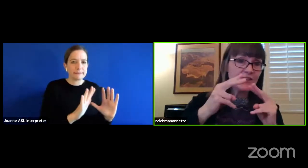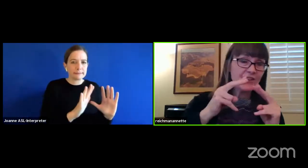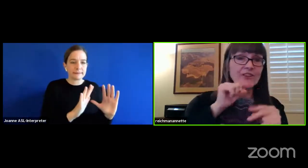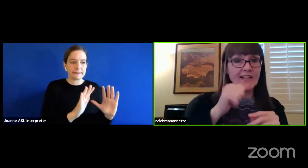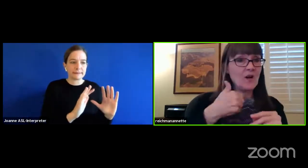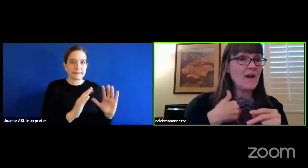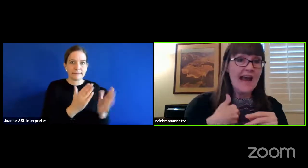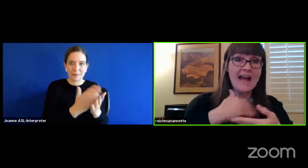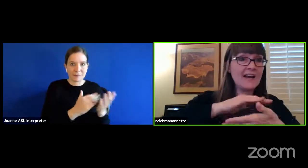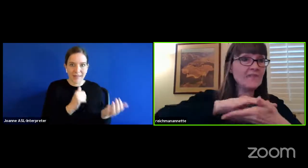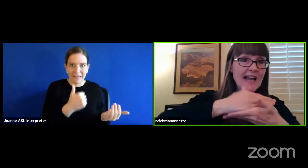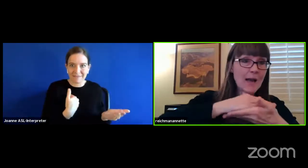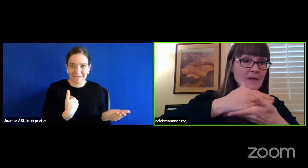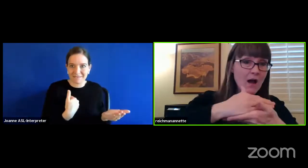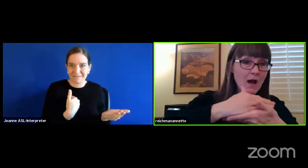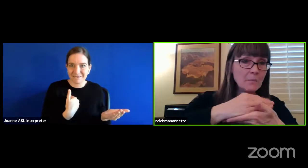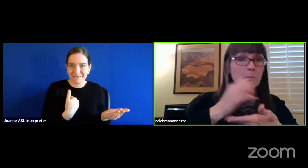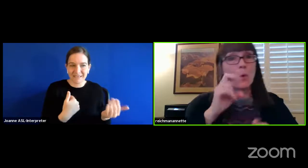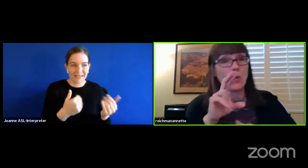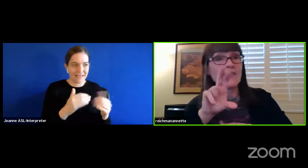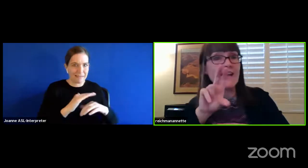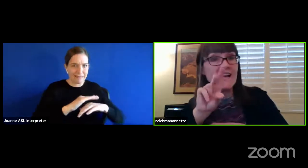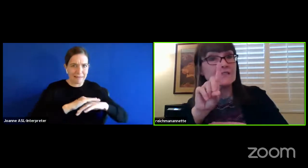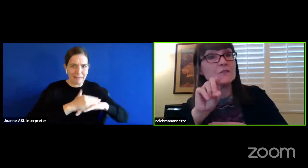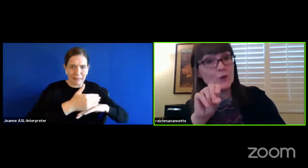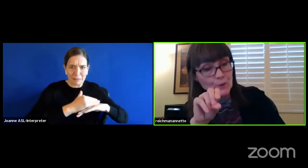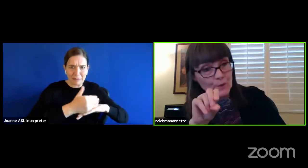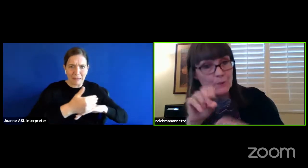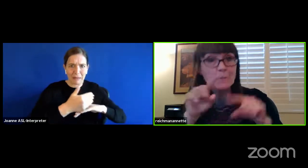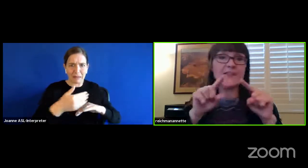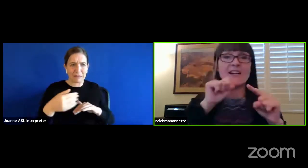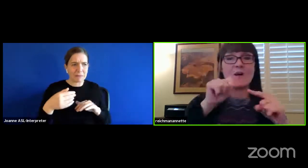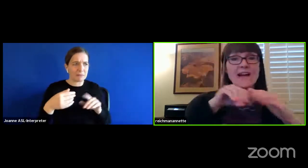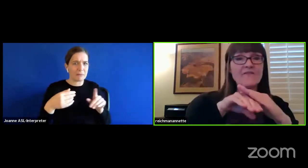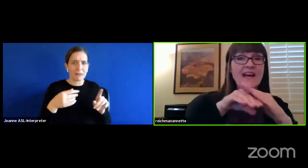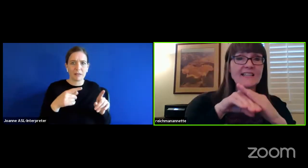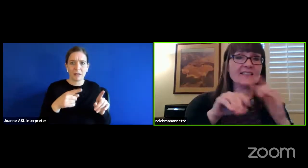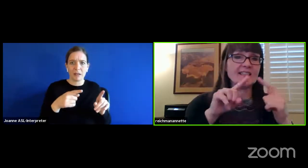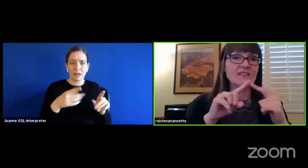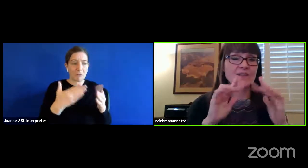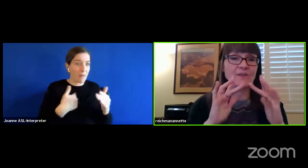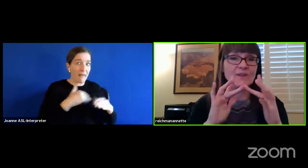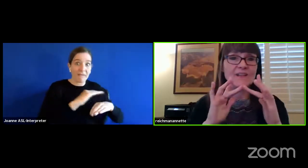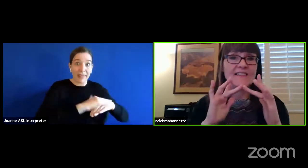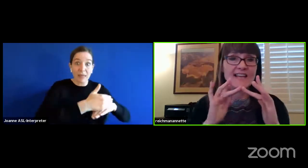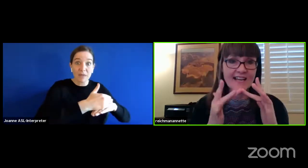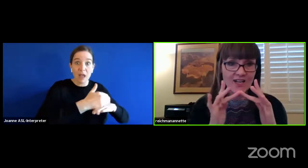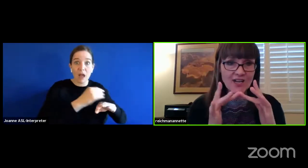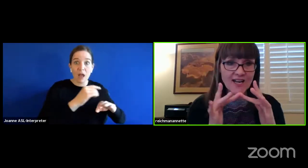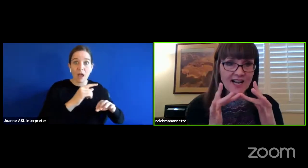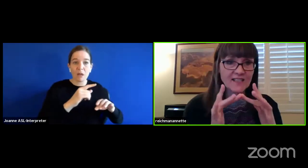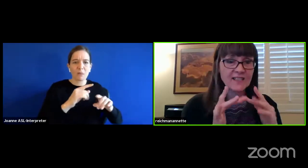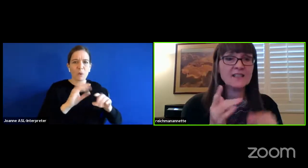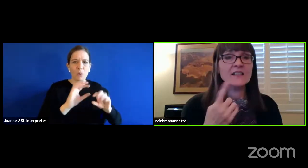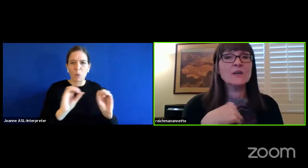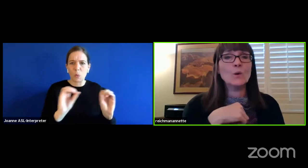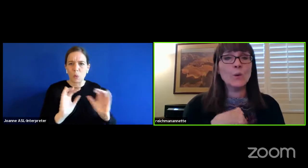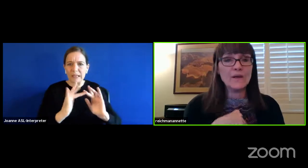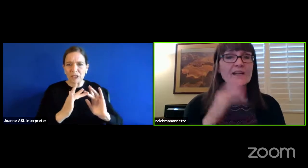Some Either they don't have a laptop, or they do, but they don't have access to the internet.